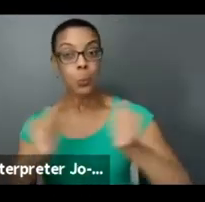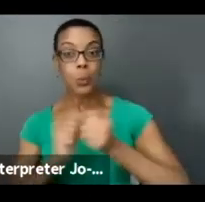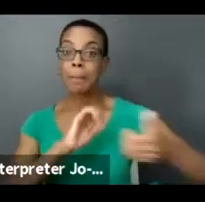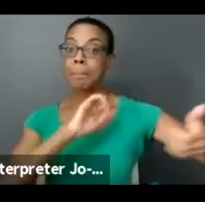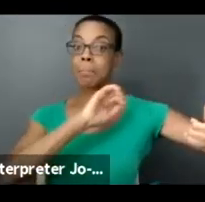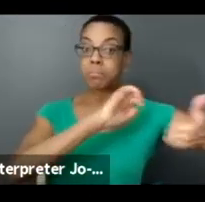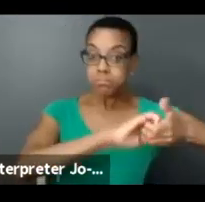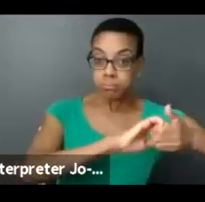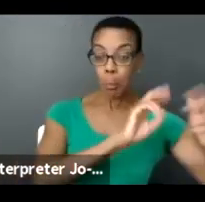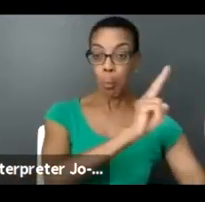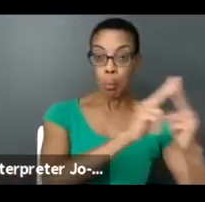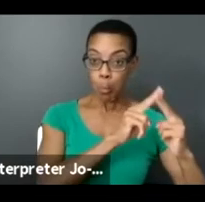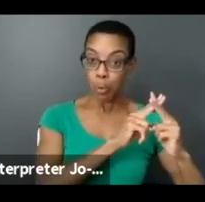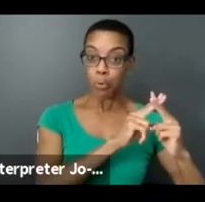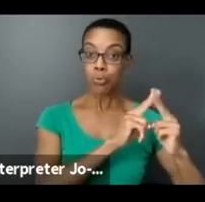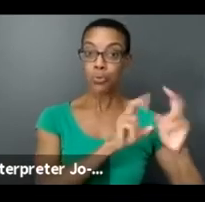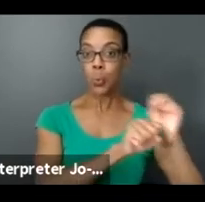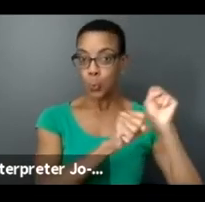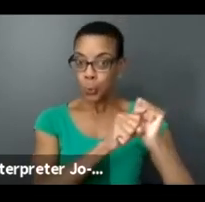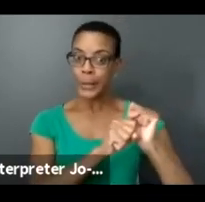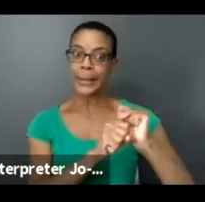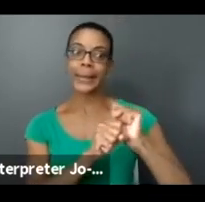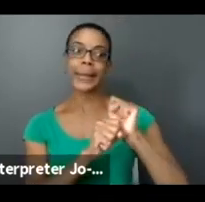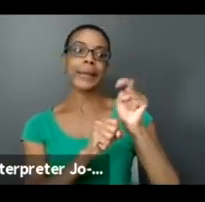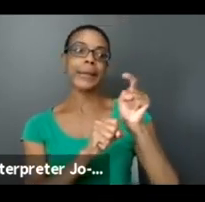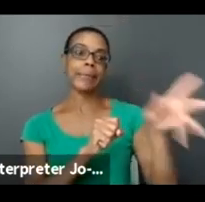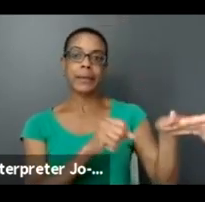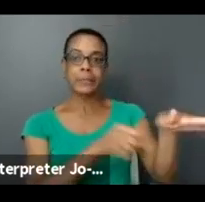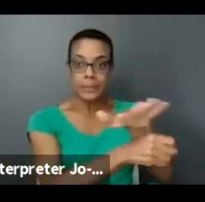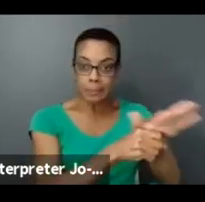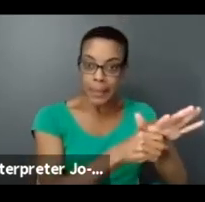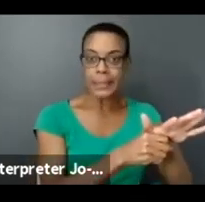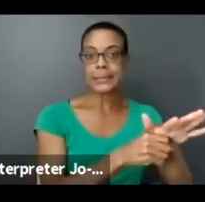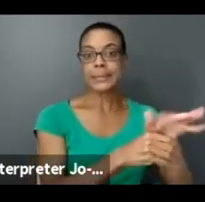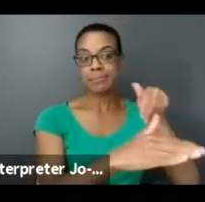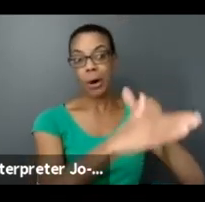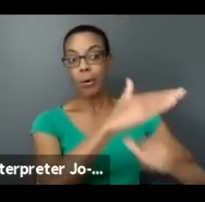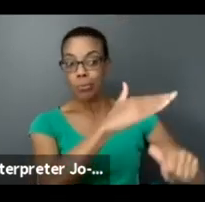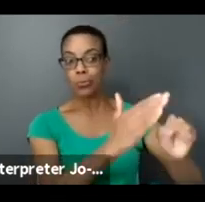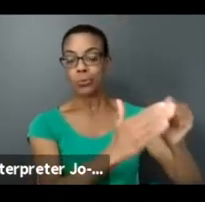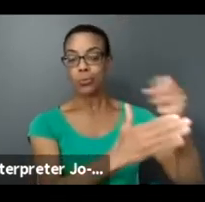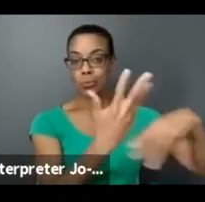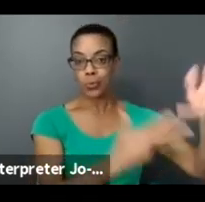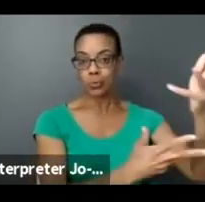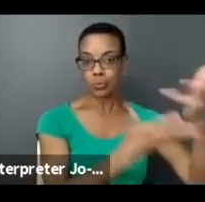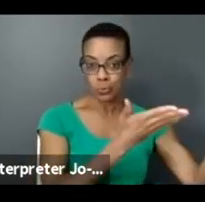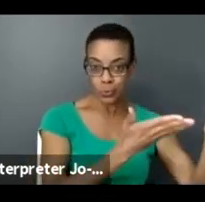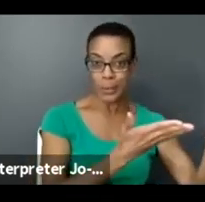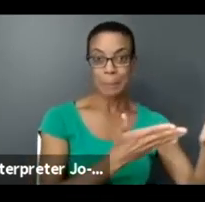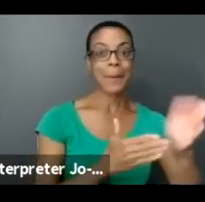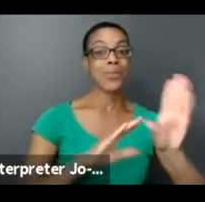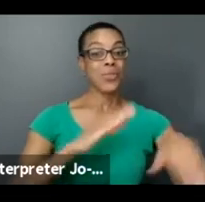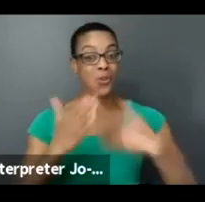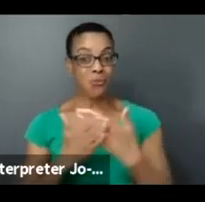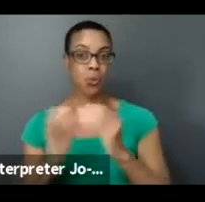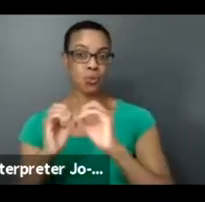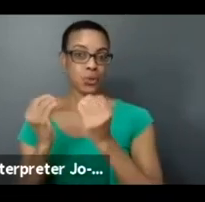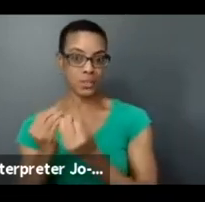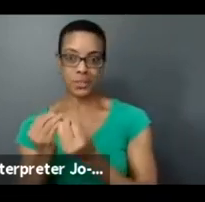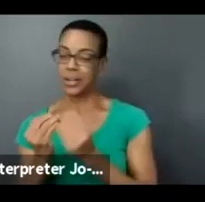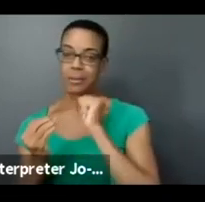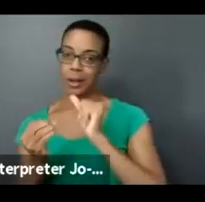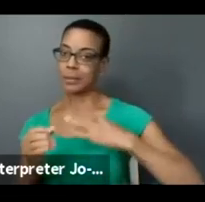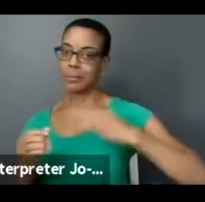partnering or working in someone's space and that kind of thing. But they, the organization wouldn't be able to apply directly for operating.